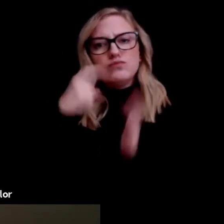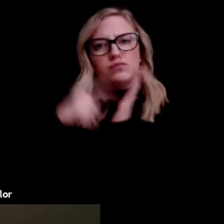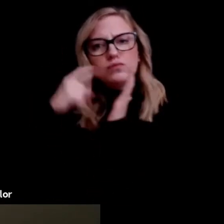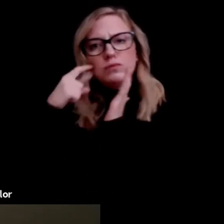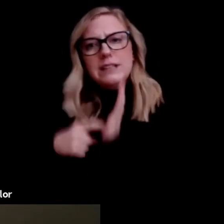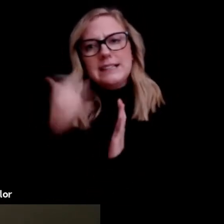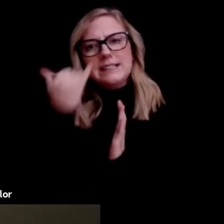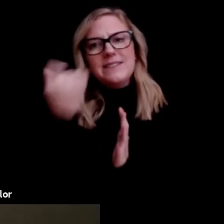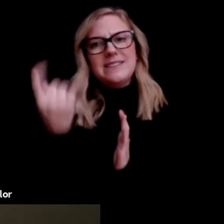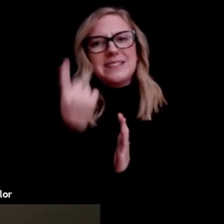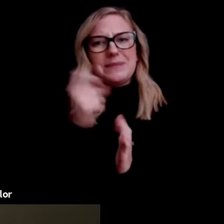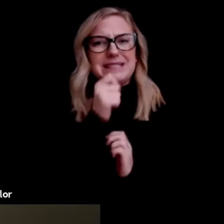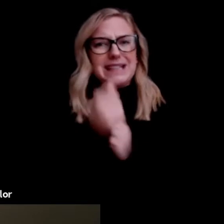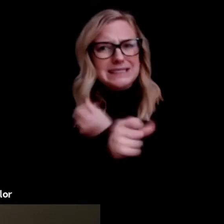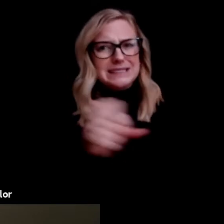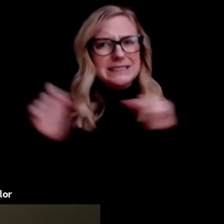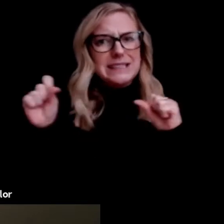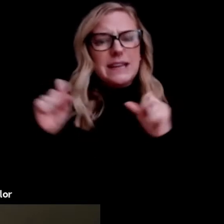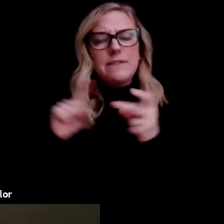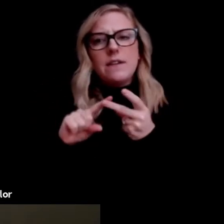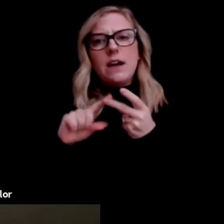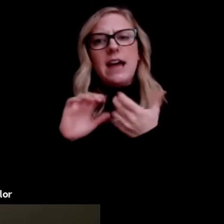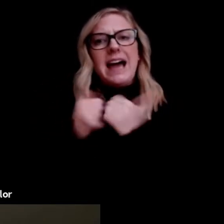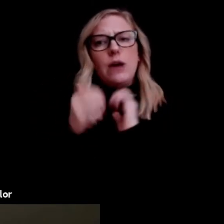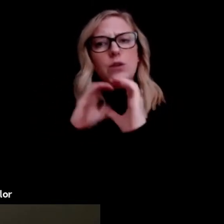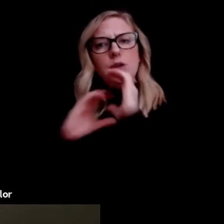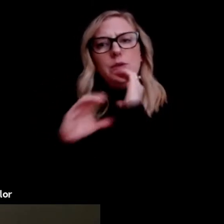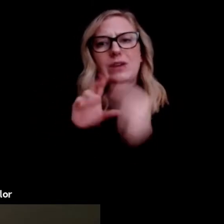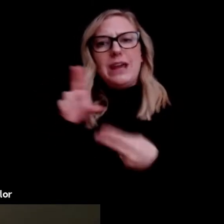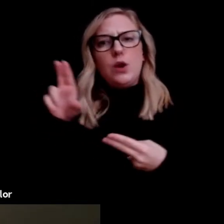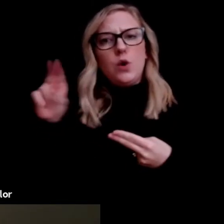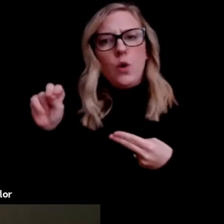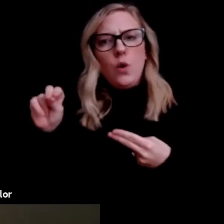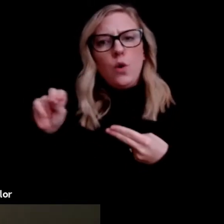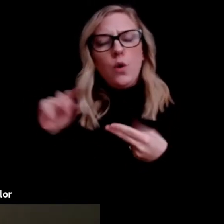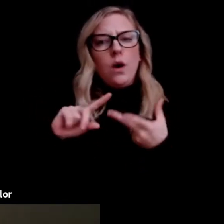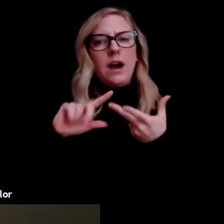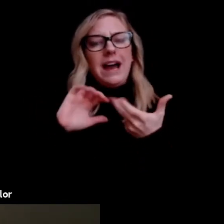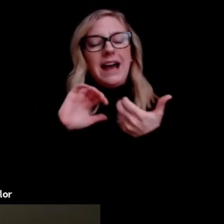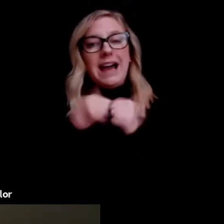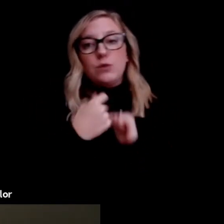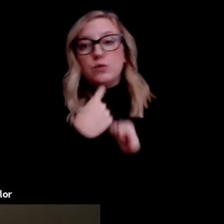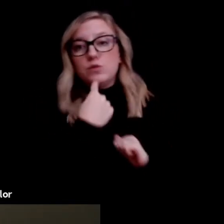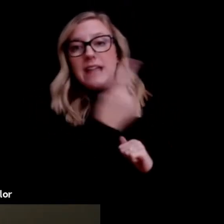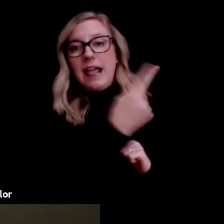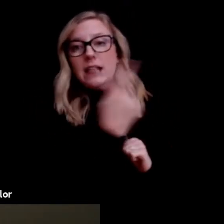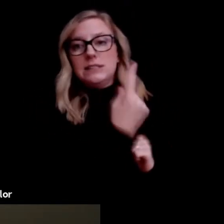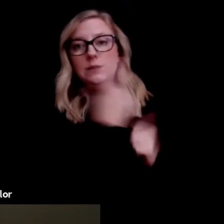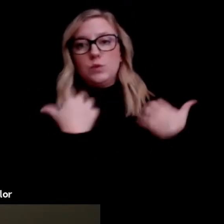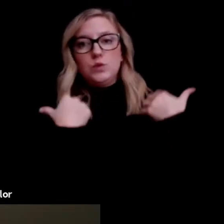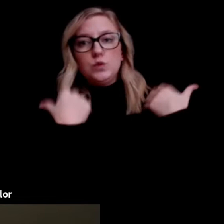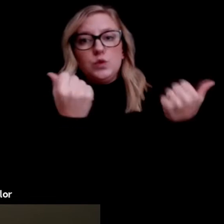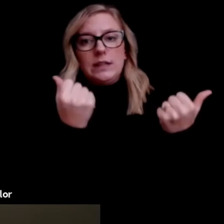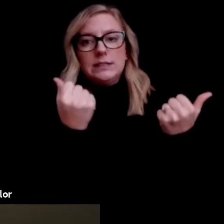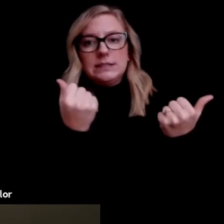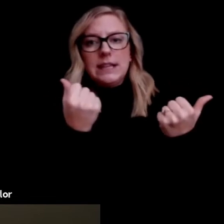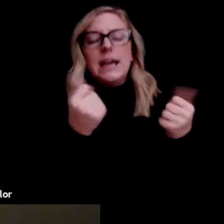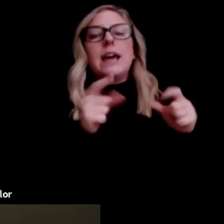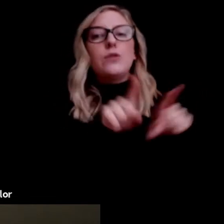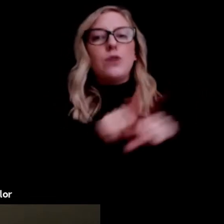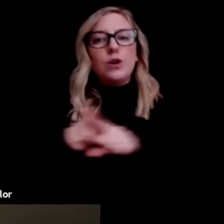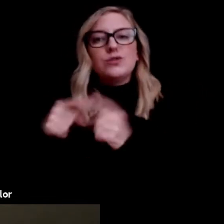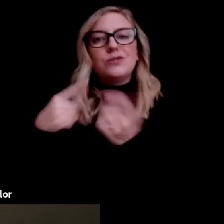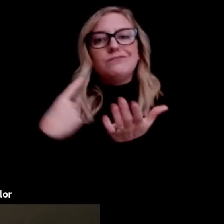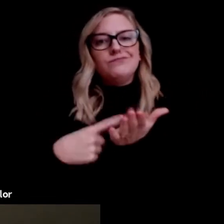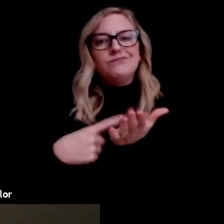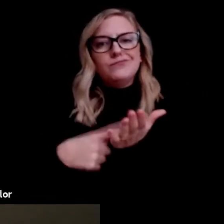recognize communicate no, tell a trusted adult, and, of course, continue these conversations among support professionals, too, as